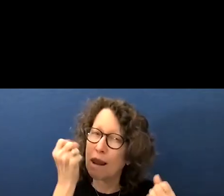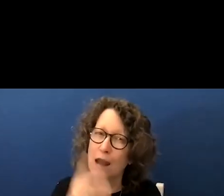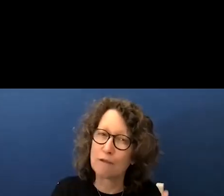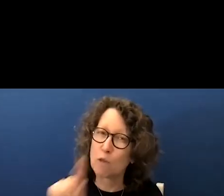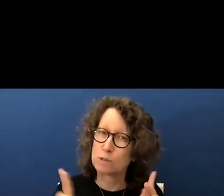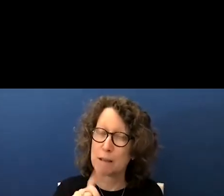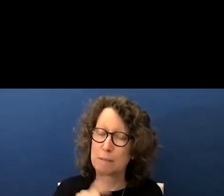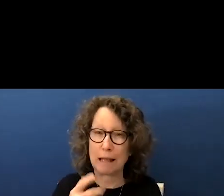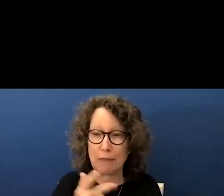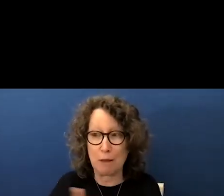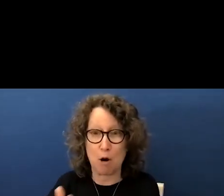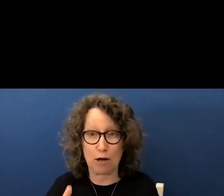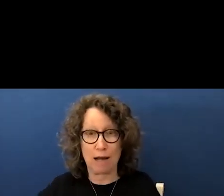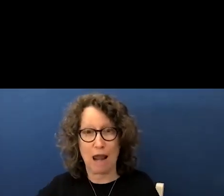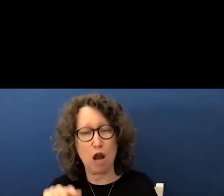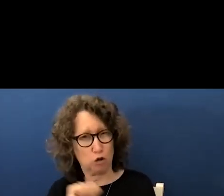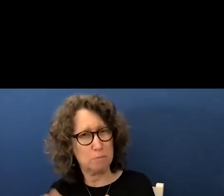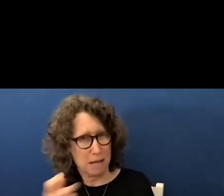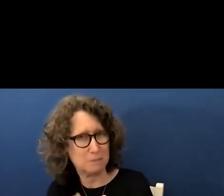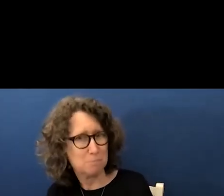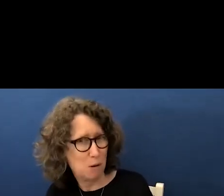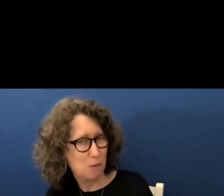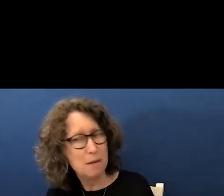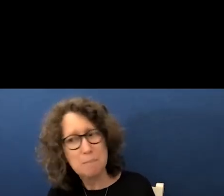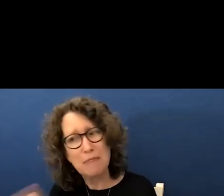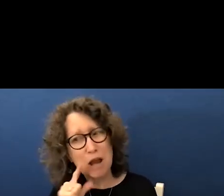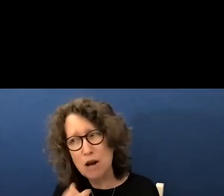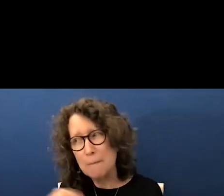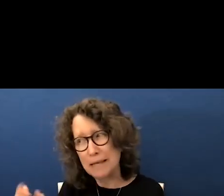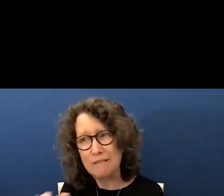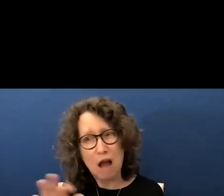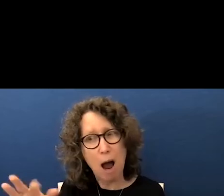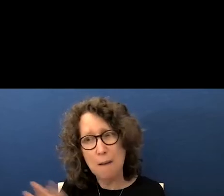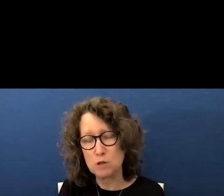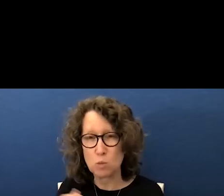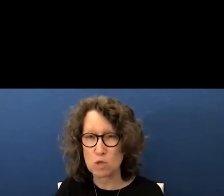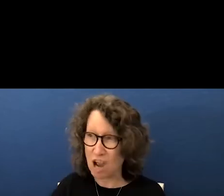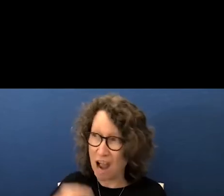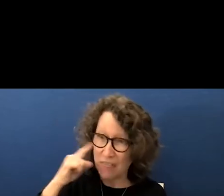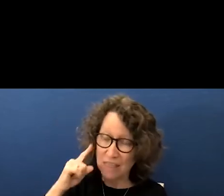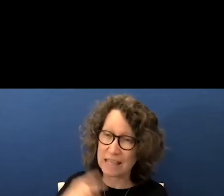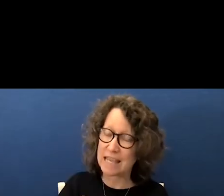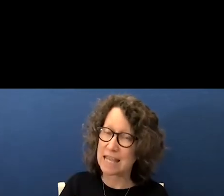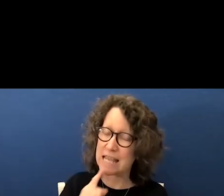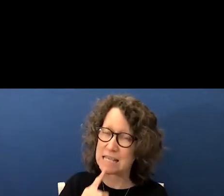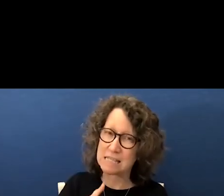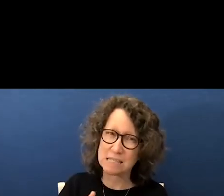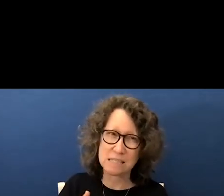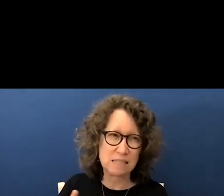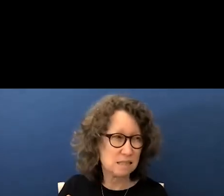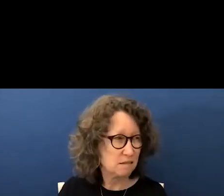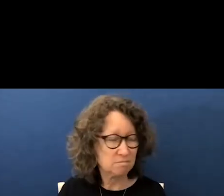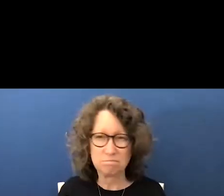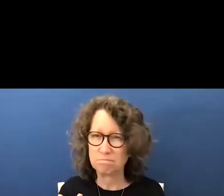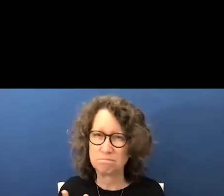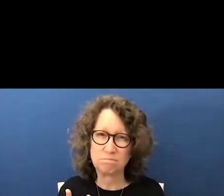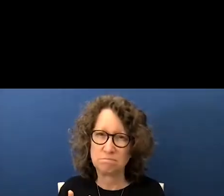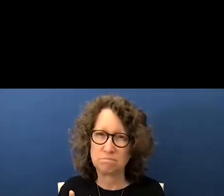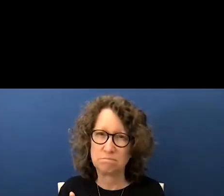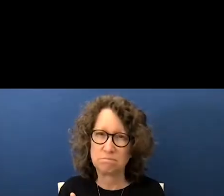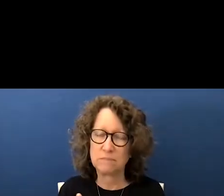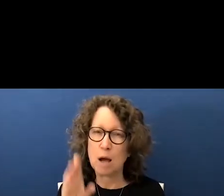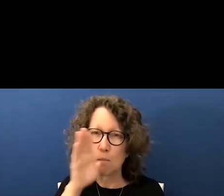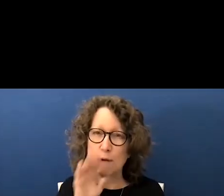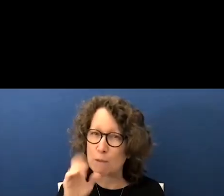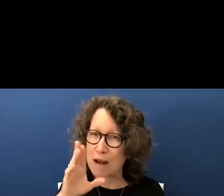those people in the parking lot could pass both but they're not being given an option which i believe is a flagrant and blatant brown